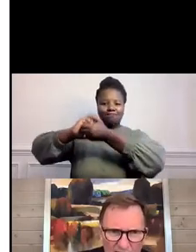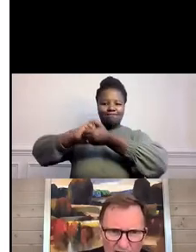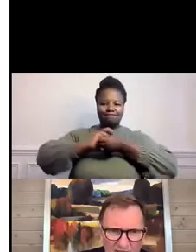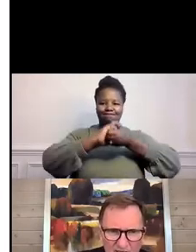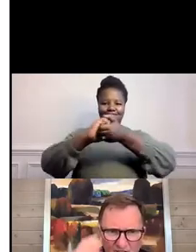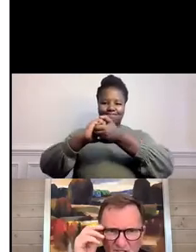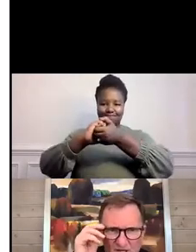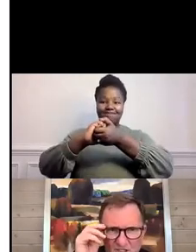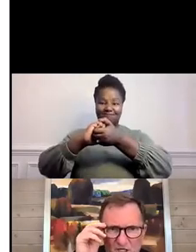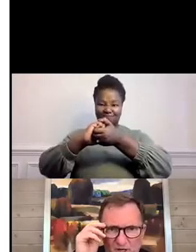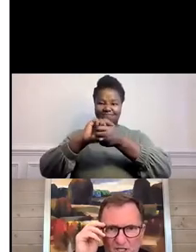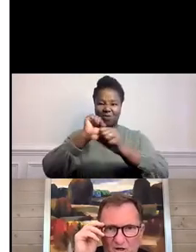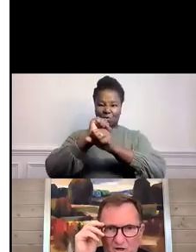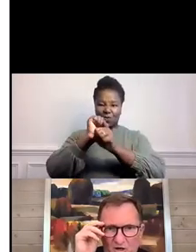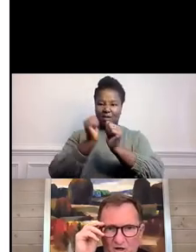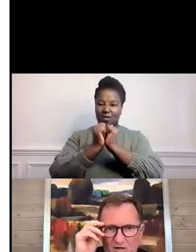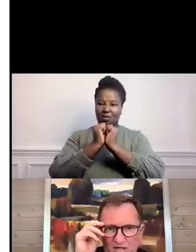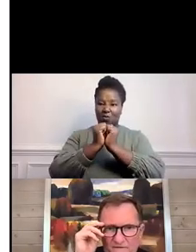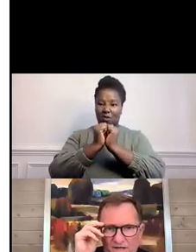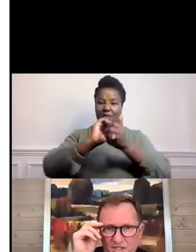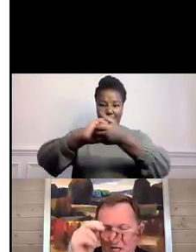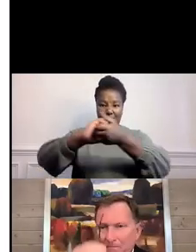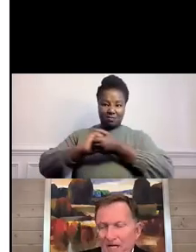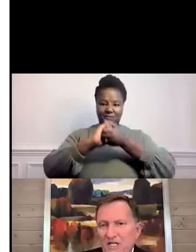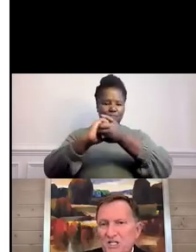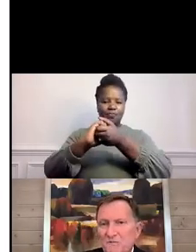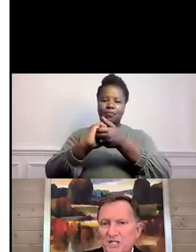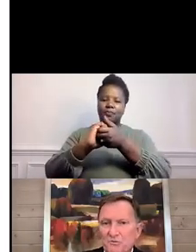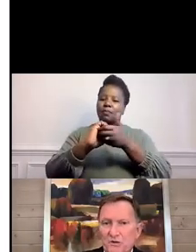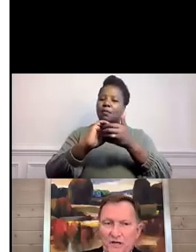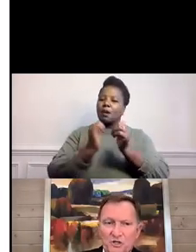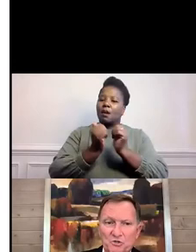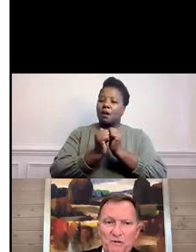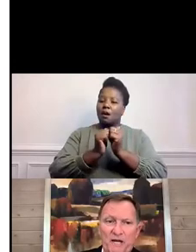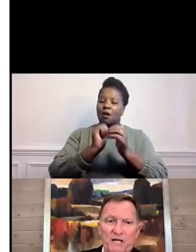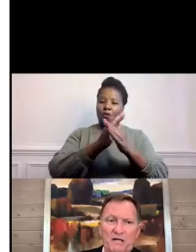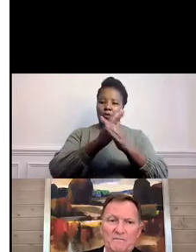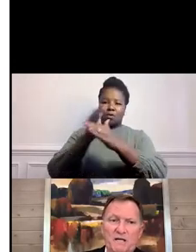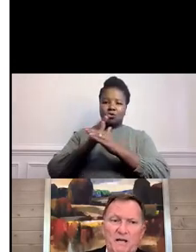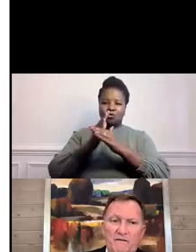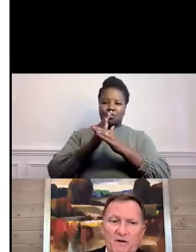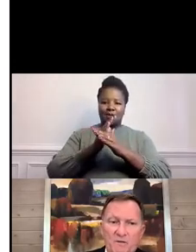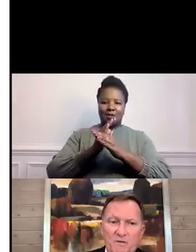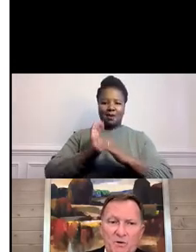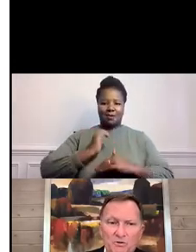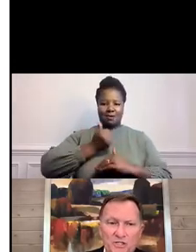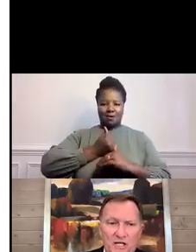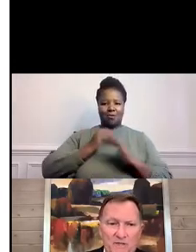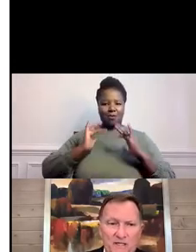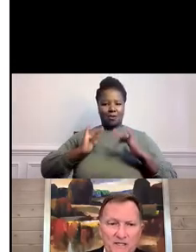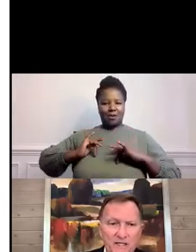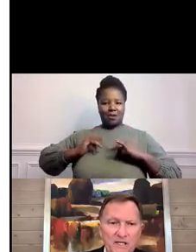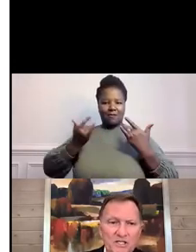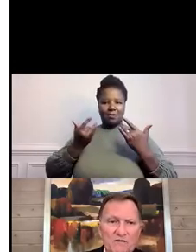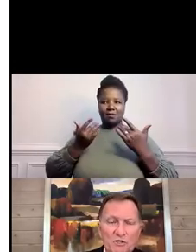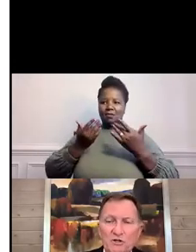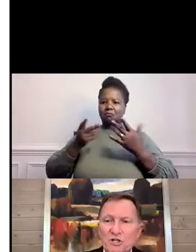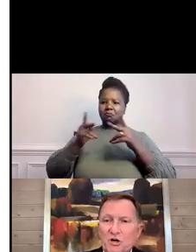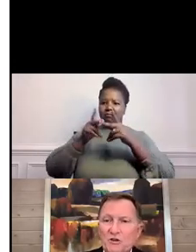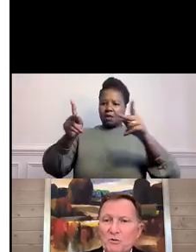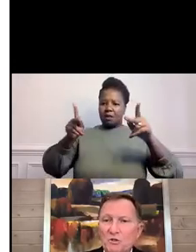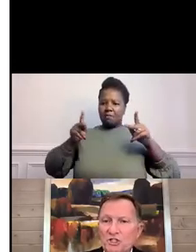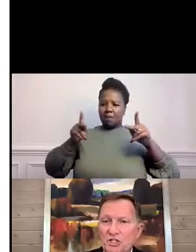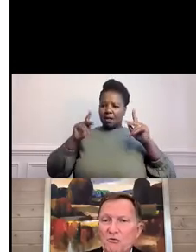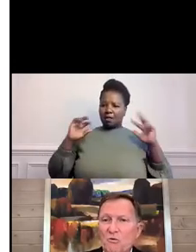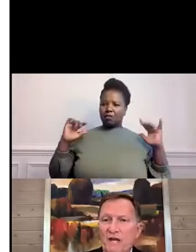And this is about sharing our events and meeting space with others. We made a very bold statement several years